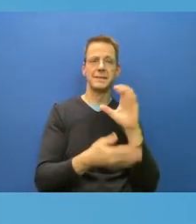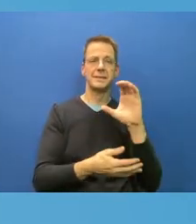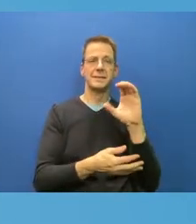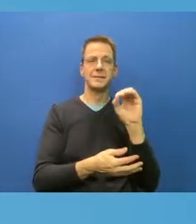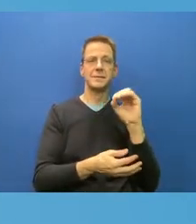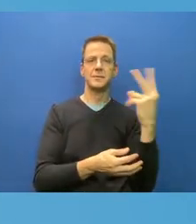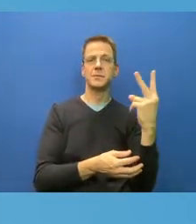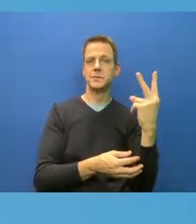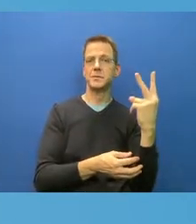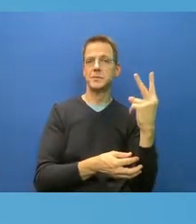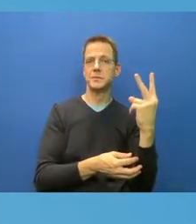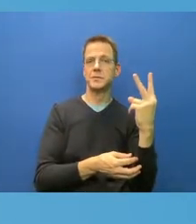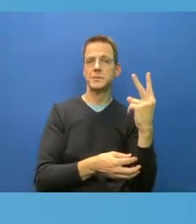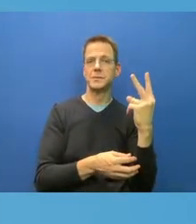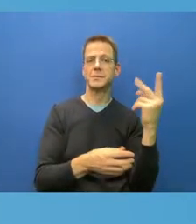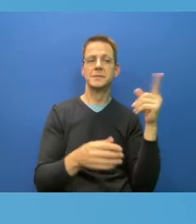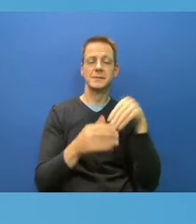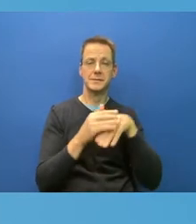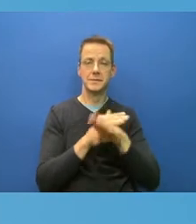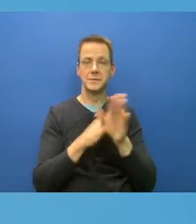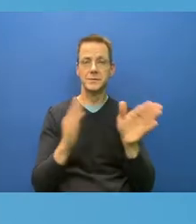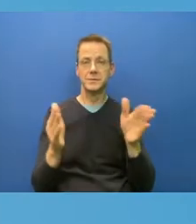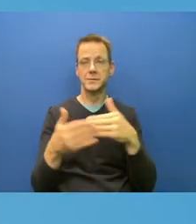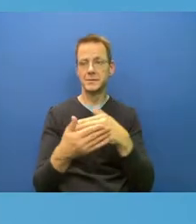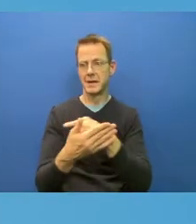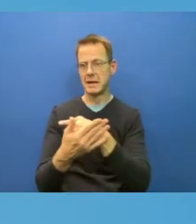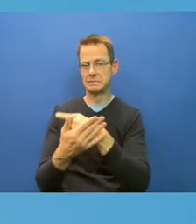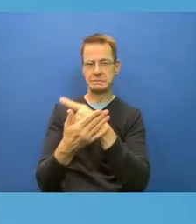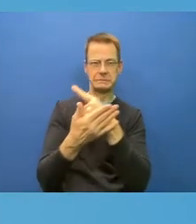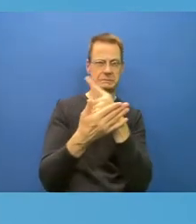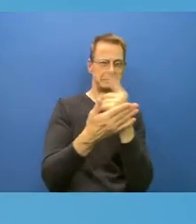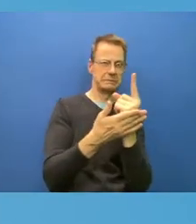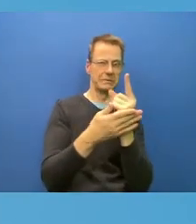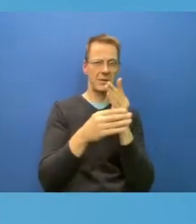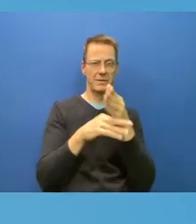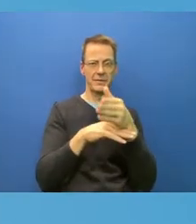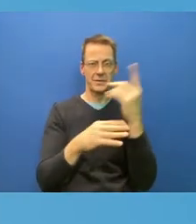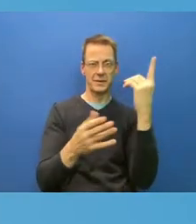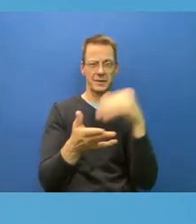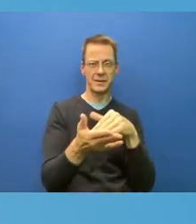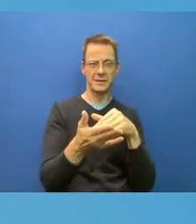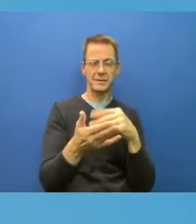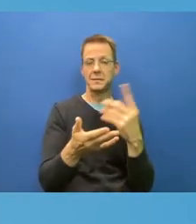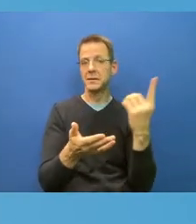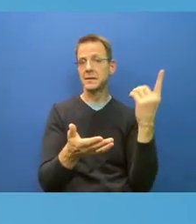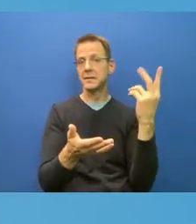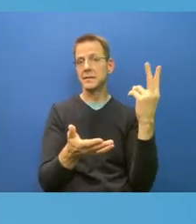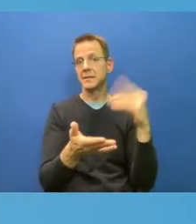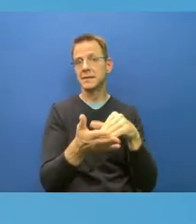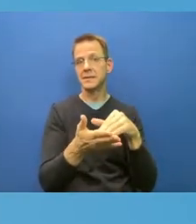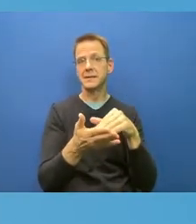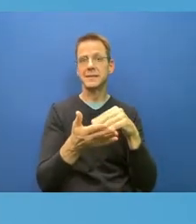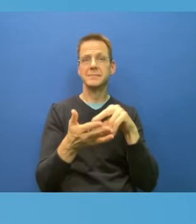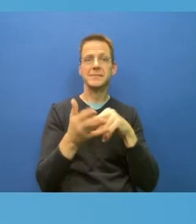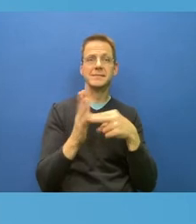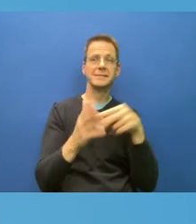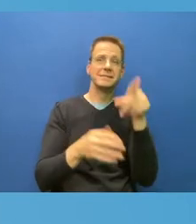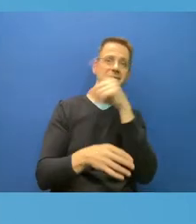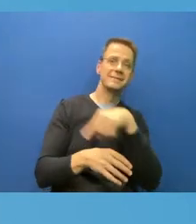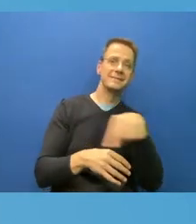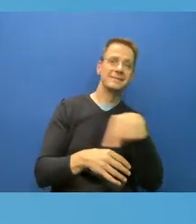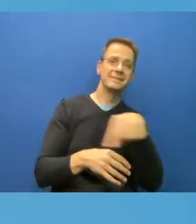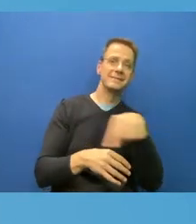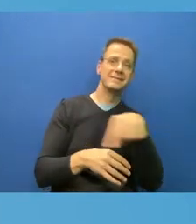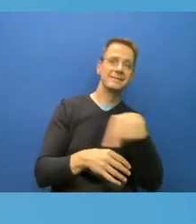go out, don't enter because there's no good ventilation there. CO2 monitors are wonderful. I have to